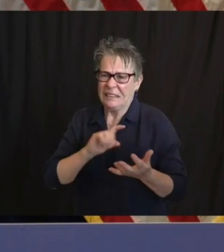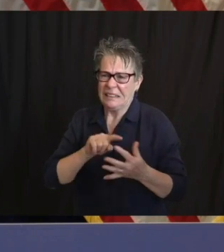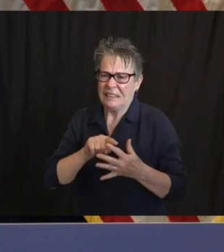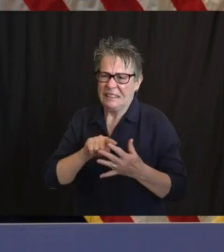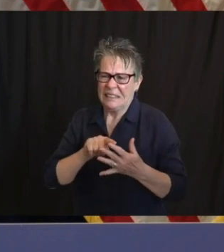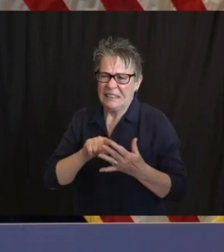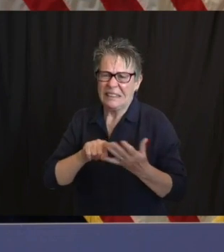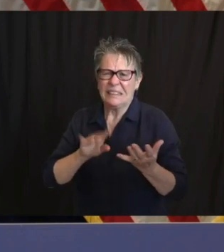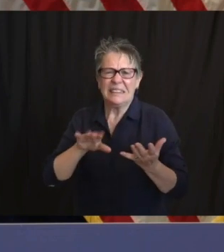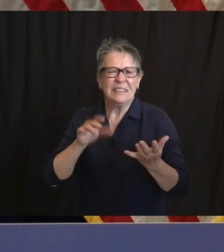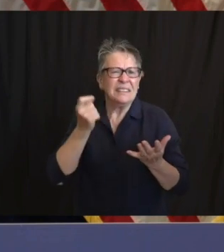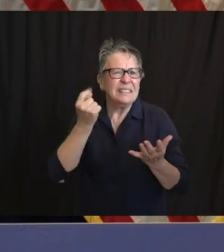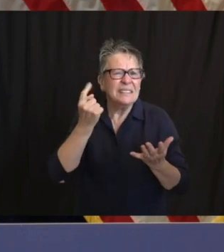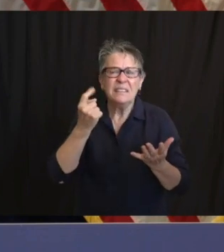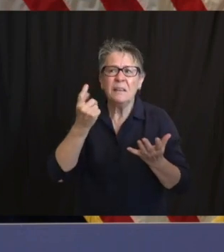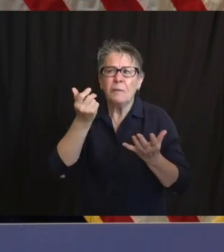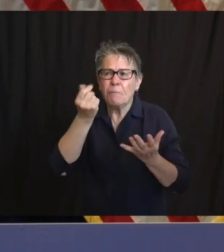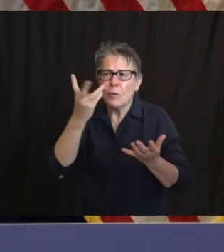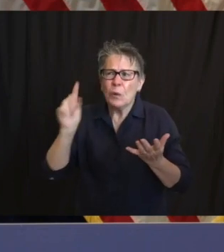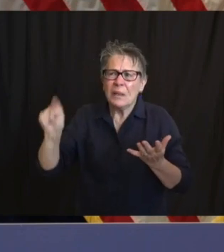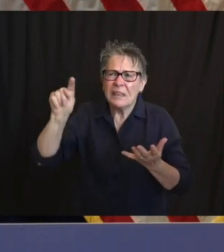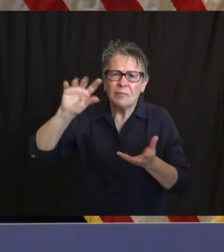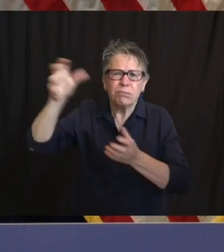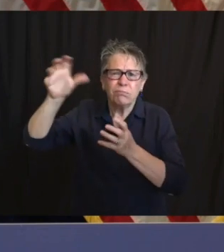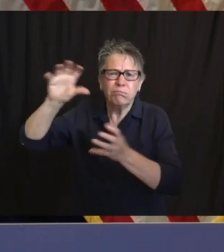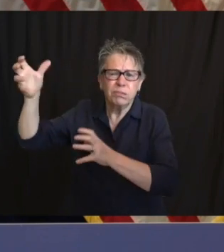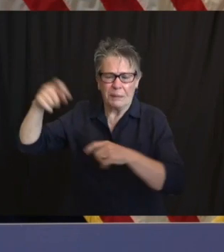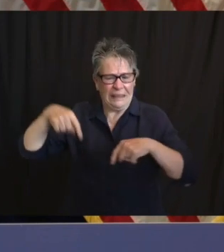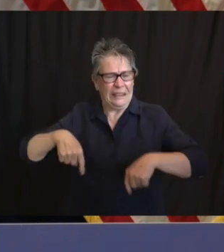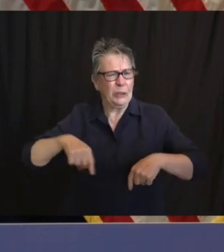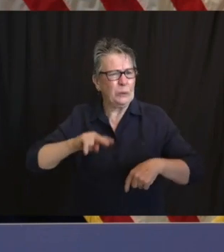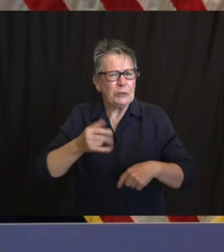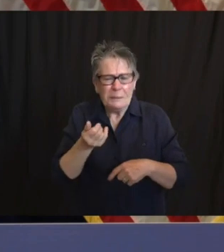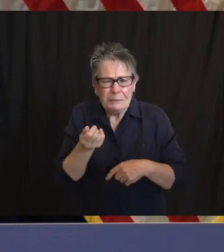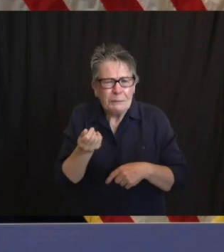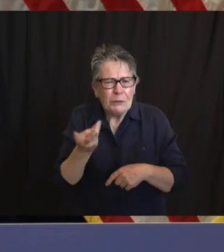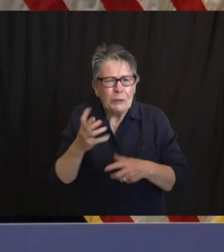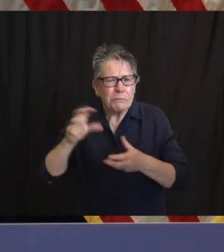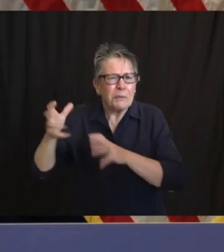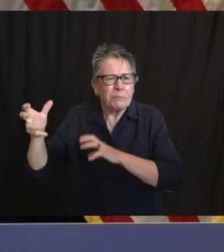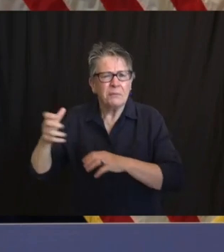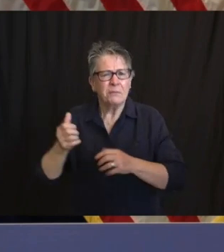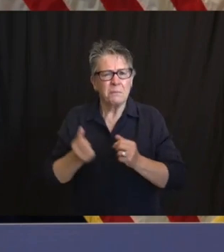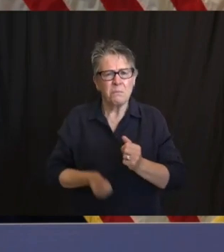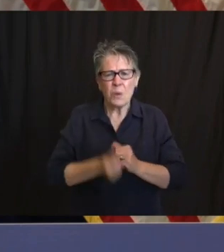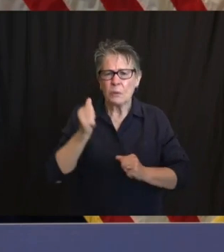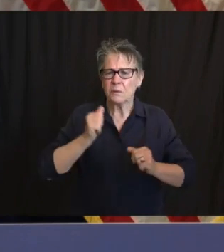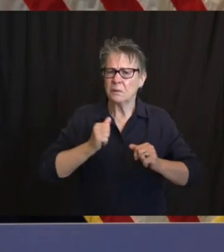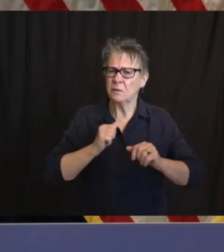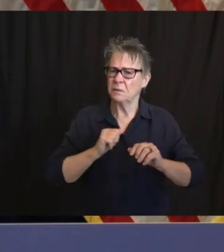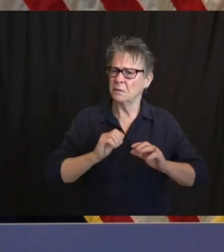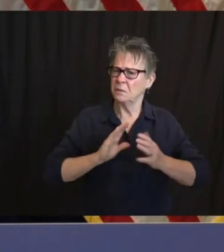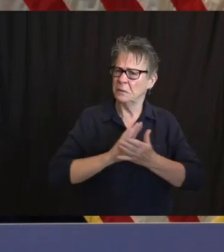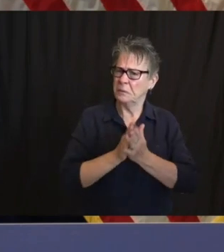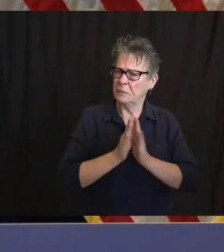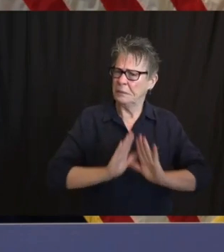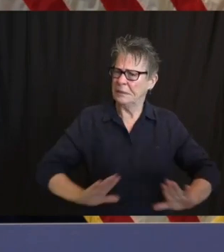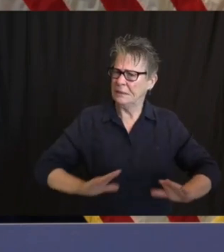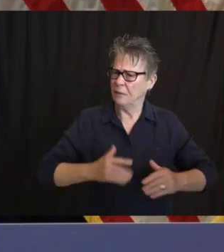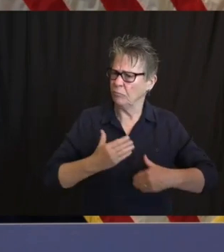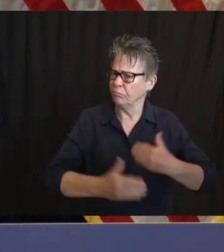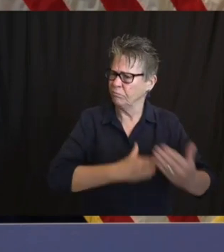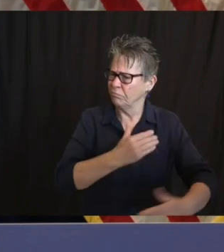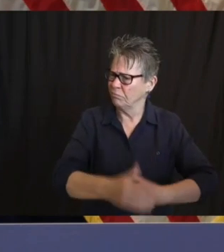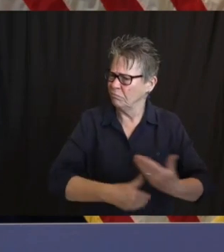a lot more about social injustice and systemic racism in America and how we got to this point and